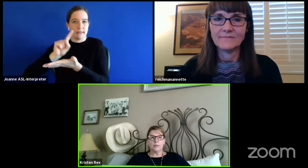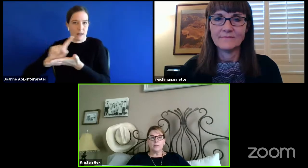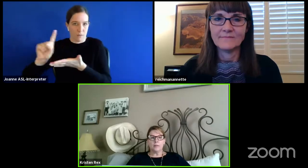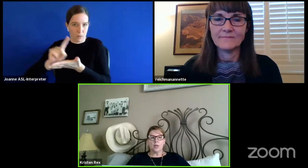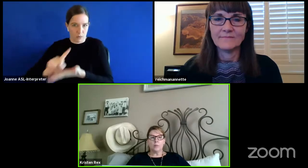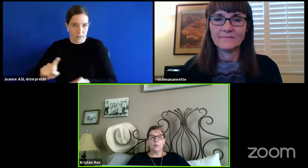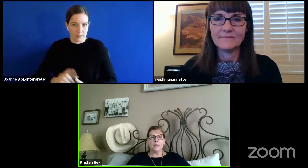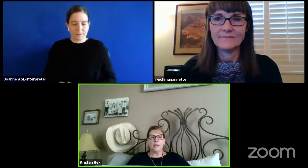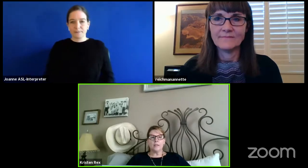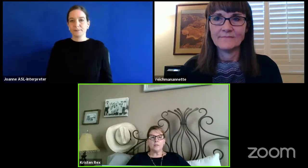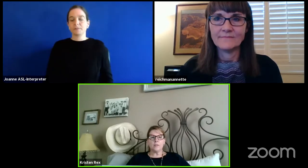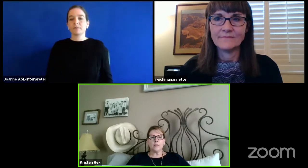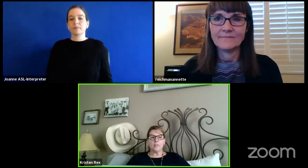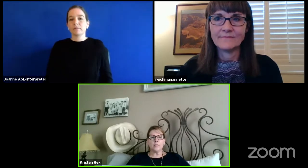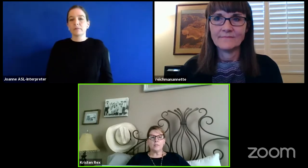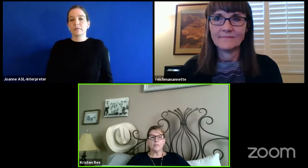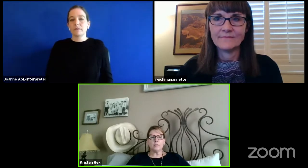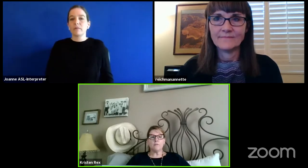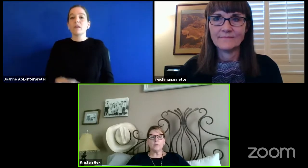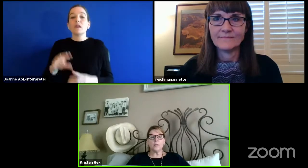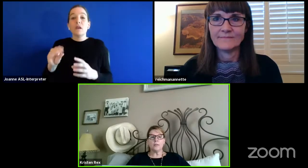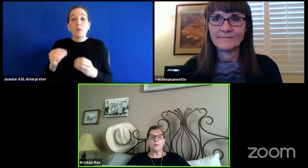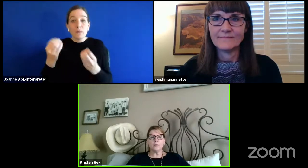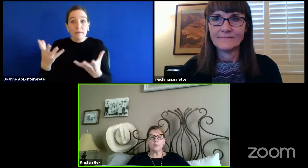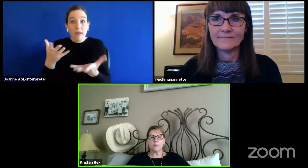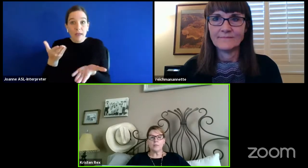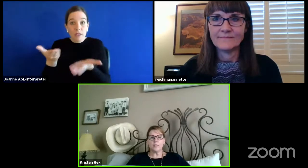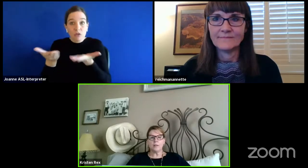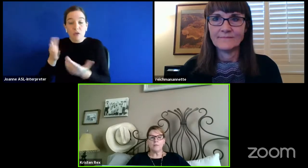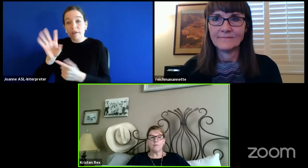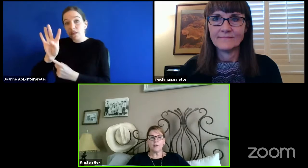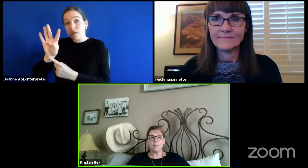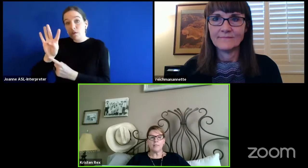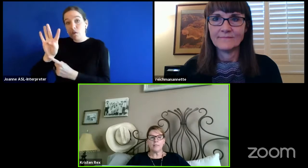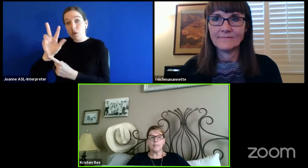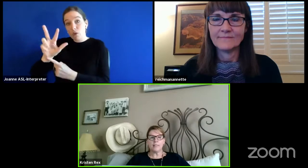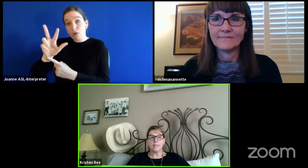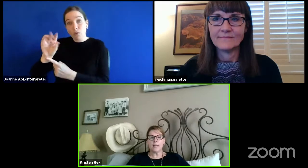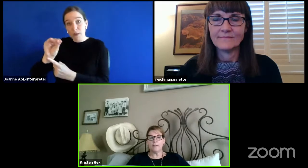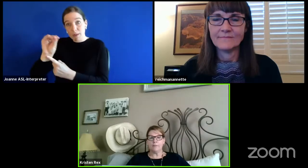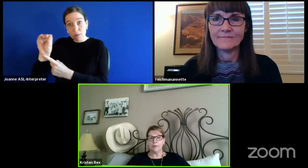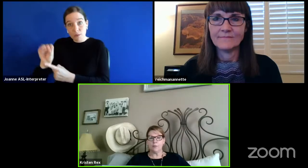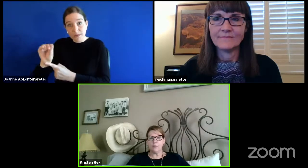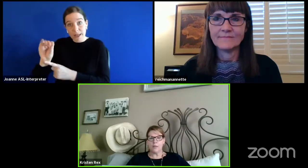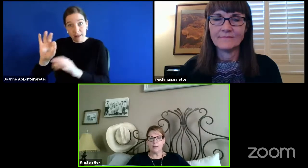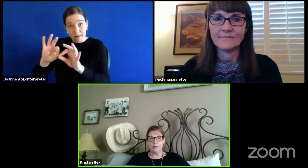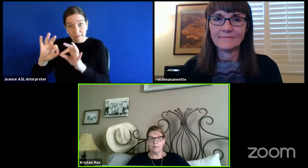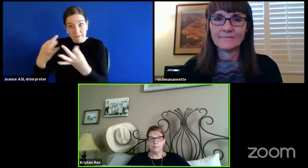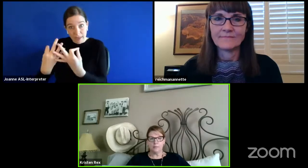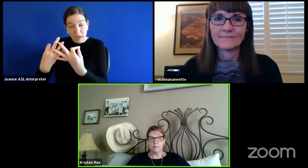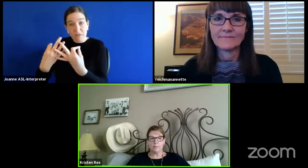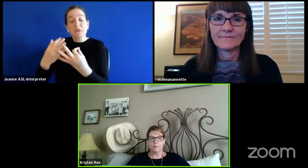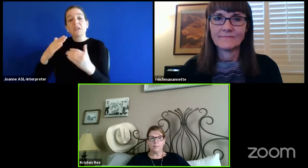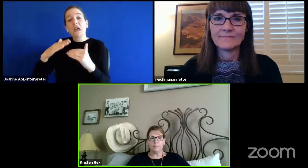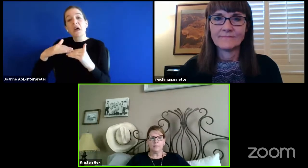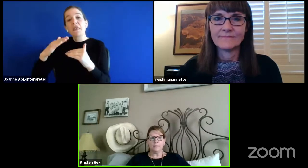They are providing services to 43% of the families at least every other week.